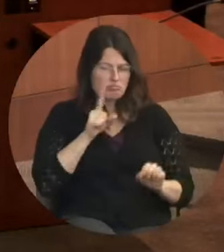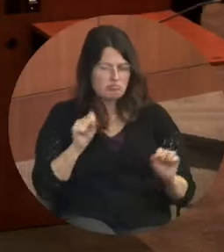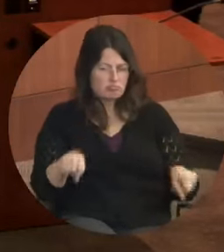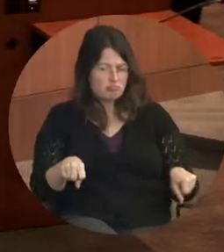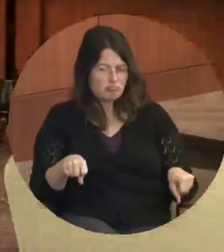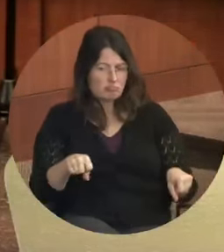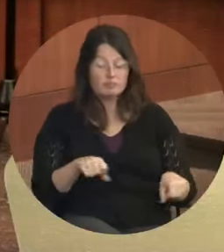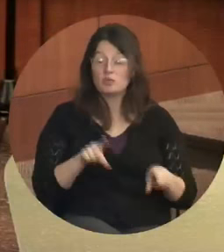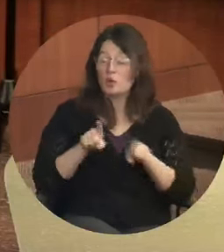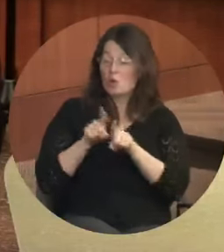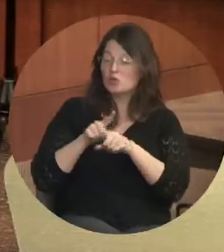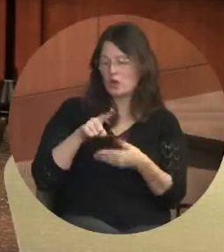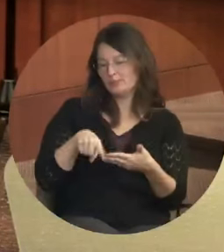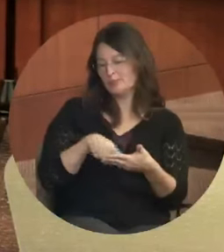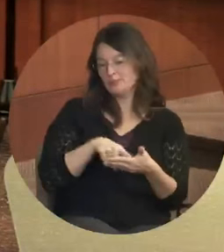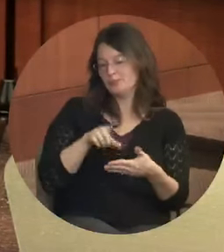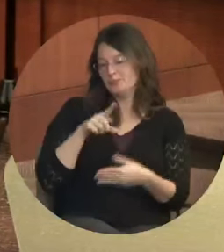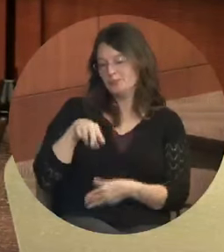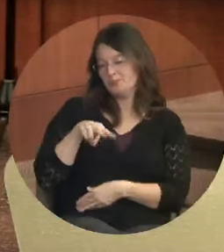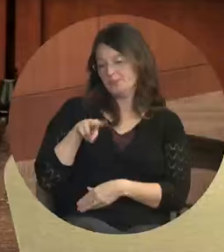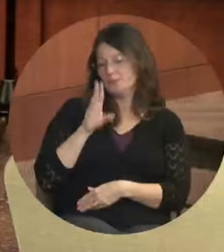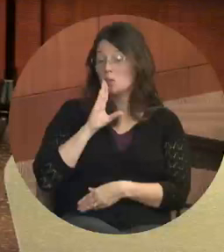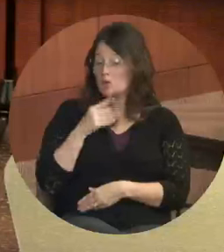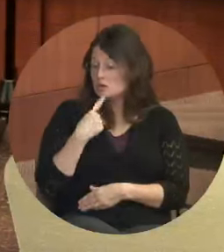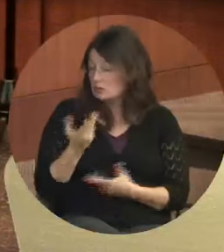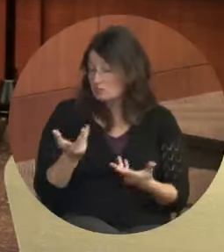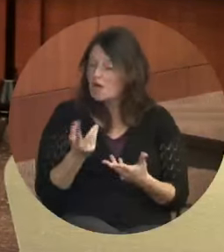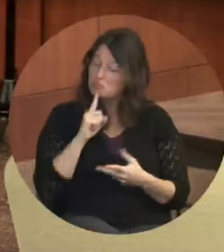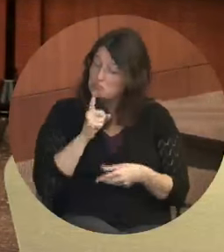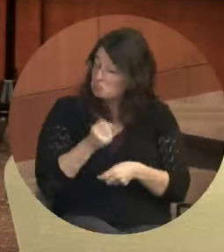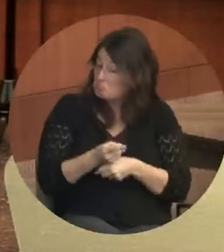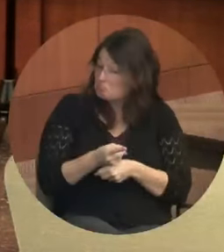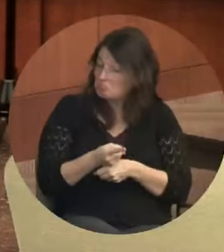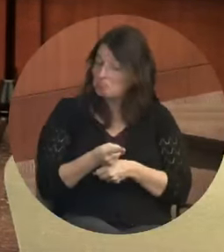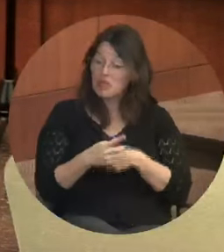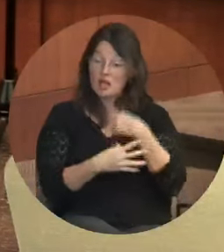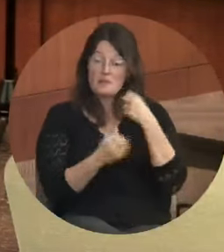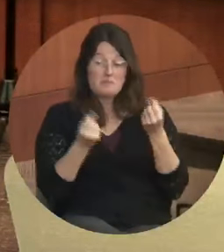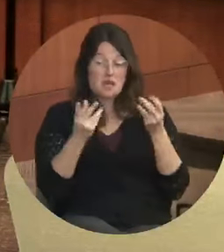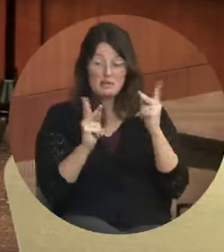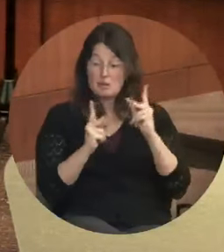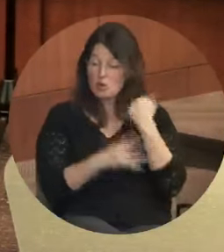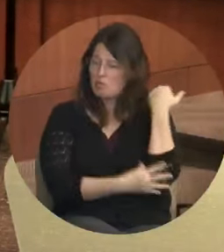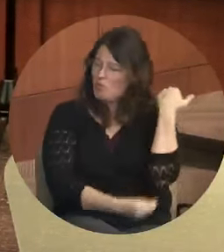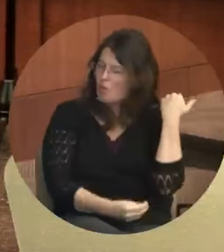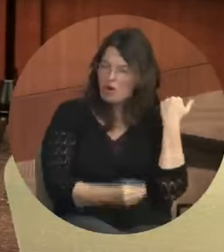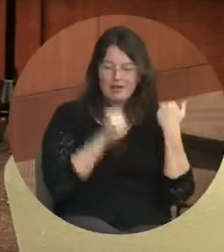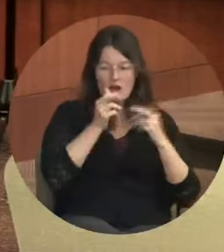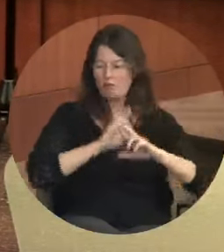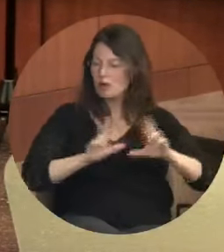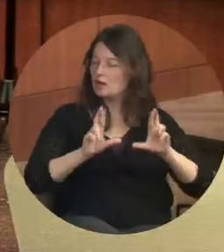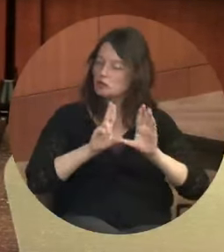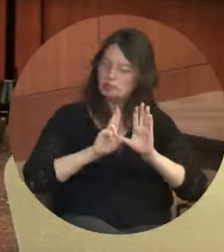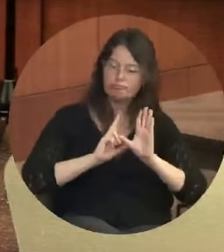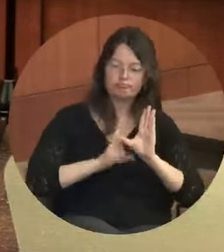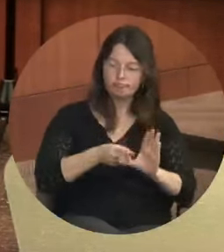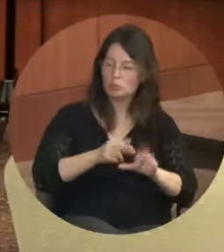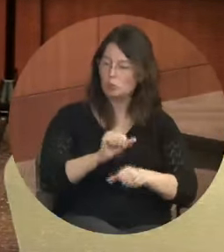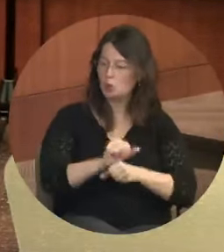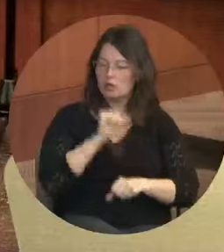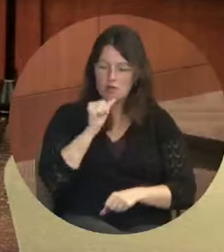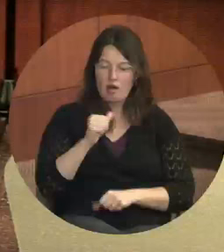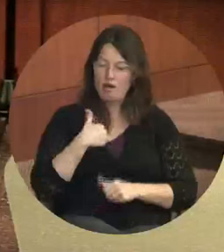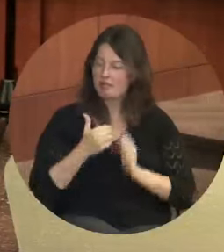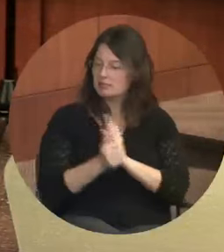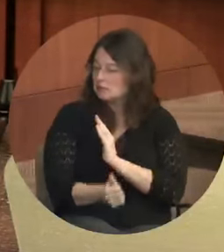Critics will say, and rightly so, that many impoverished people are not ready to work. They don't have the skills. They